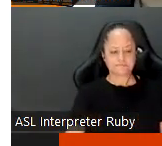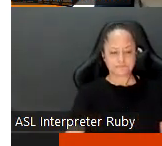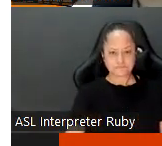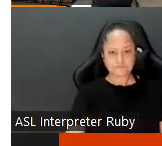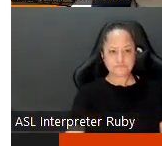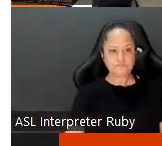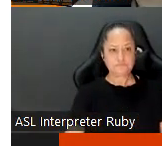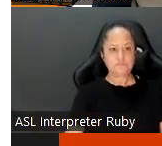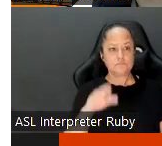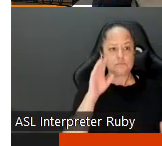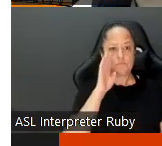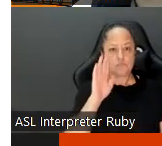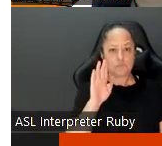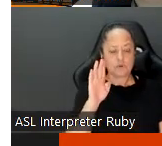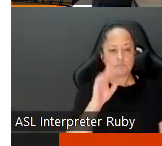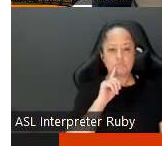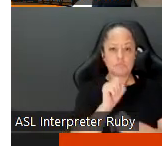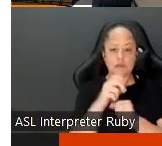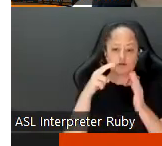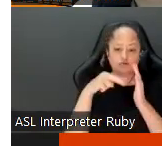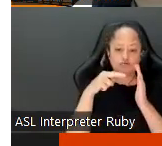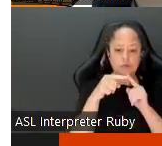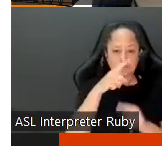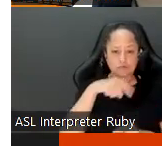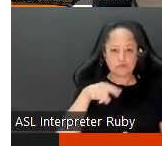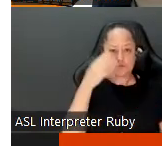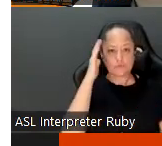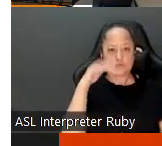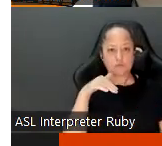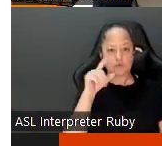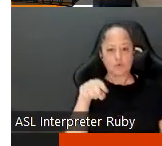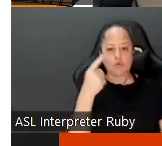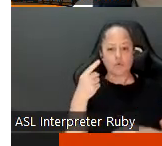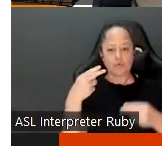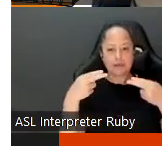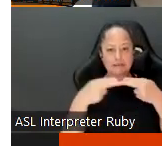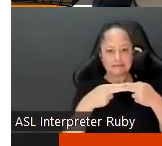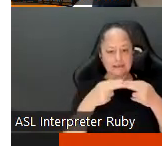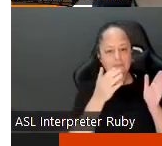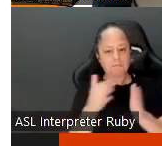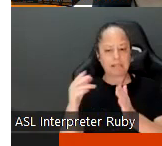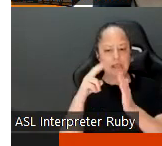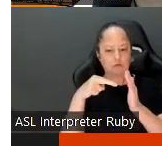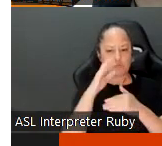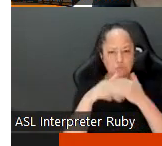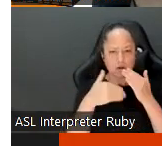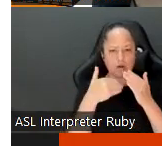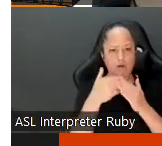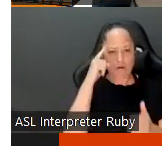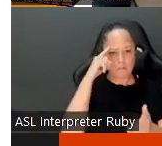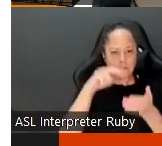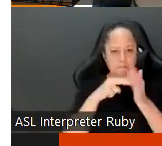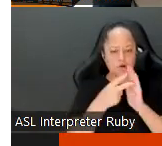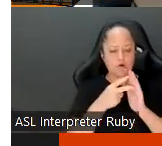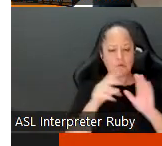okay so we're going to actually um read this to you i know it'll be the only slide that i plan to read the entire thing to you but it is the purpose of